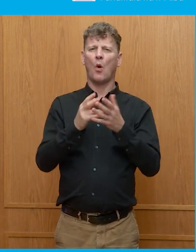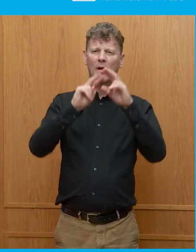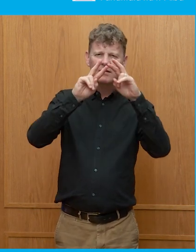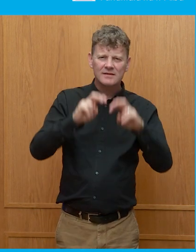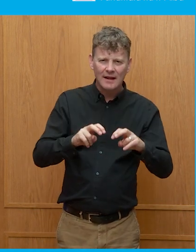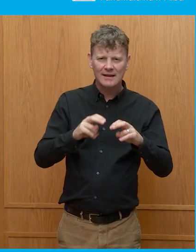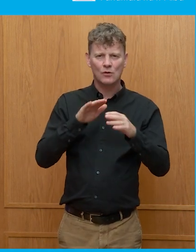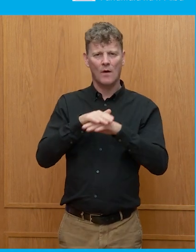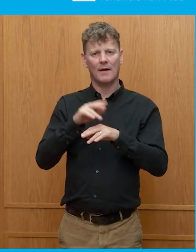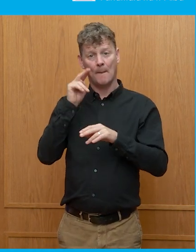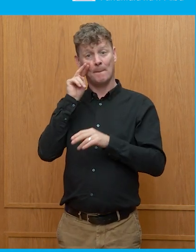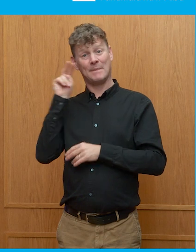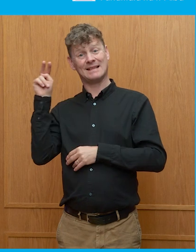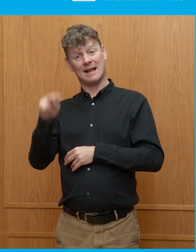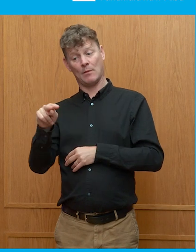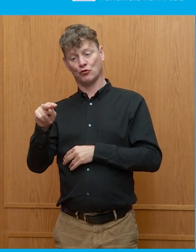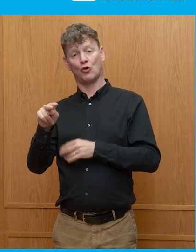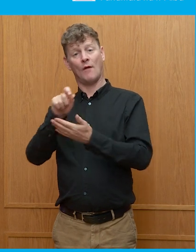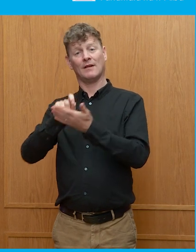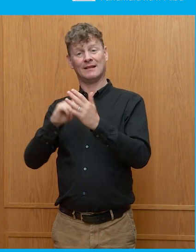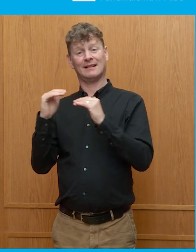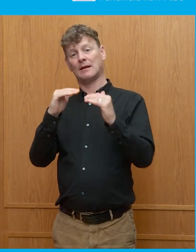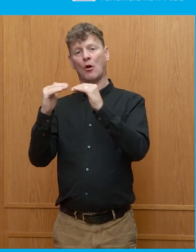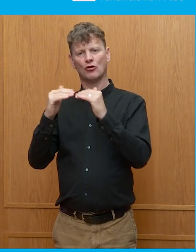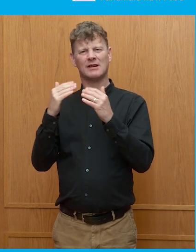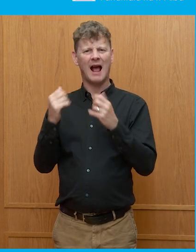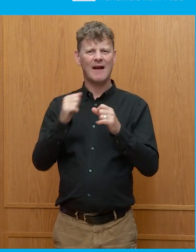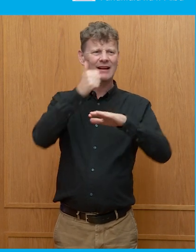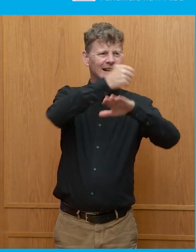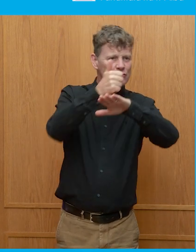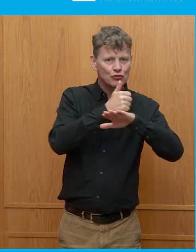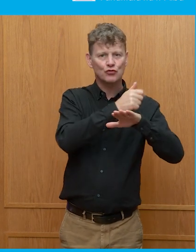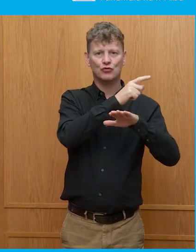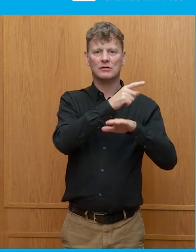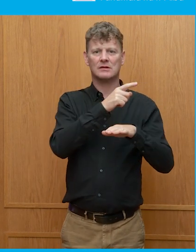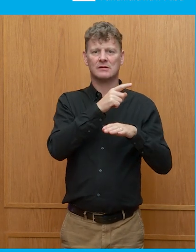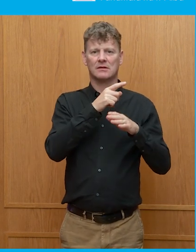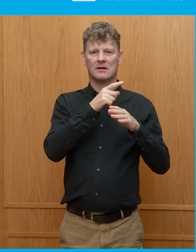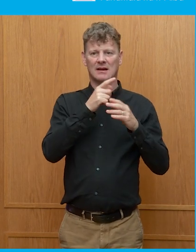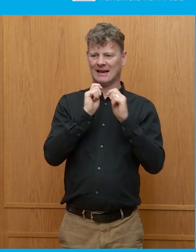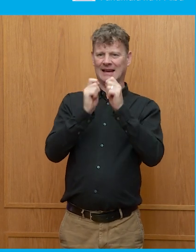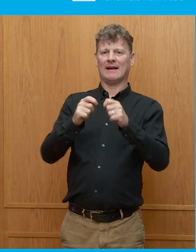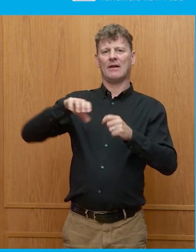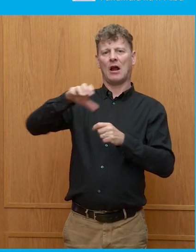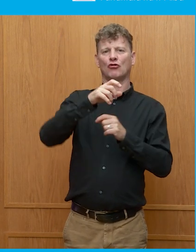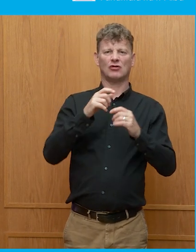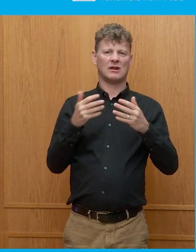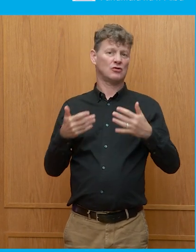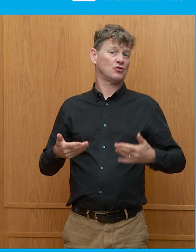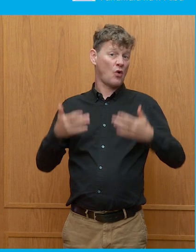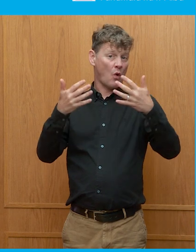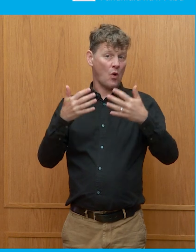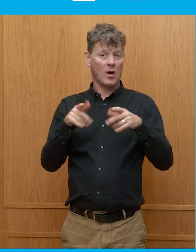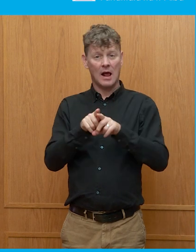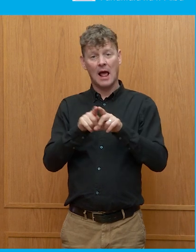perceptions of democracy, there are also kind of think tanks and institutes that rate countries, right? So they give them a score. So you look at things like rates of